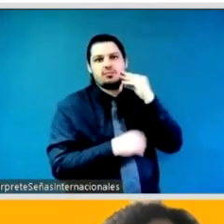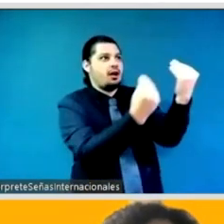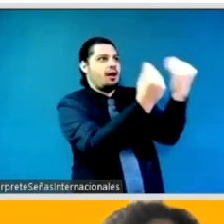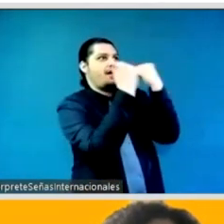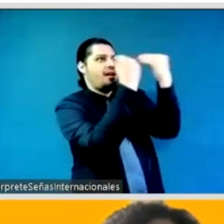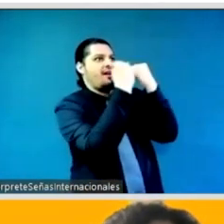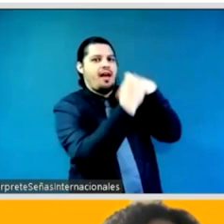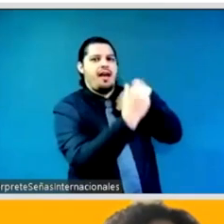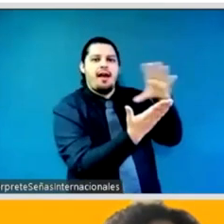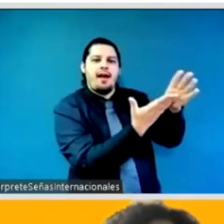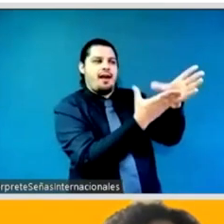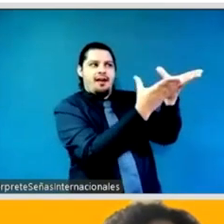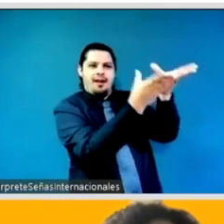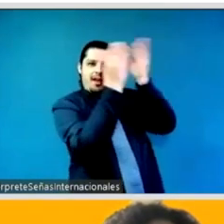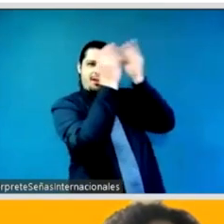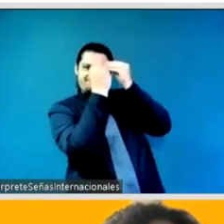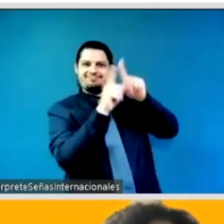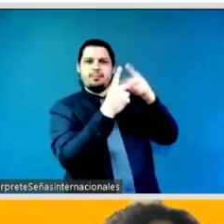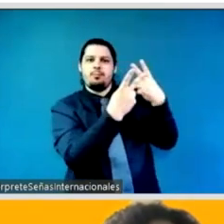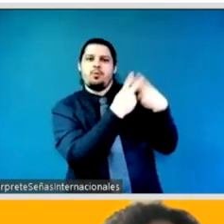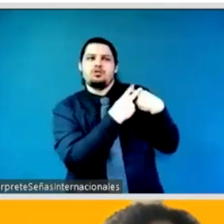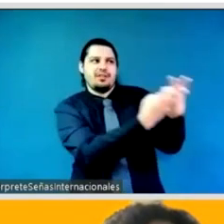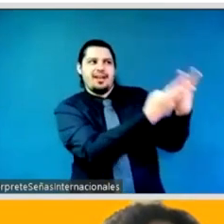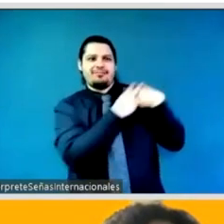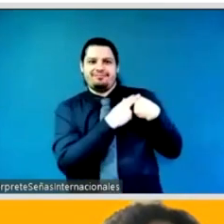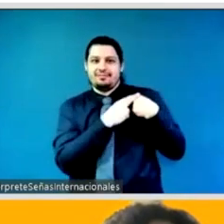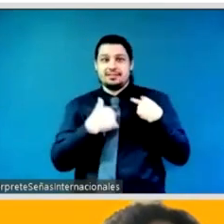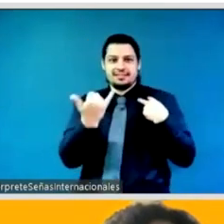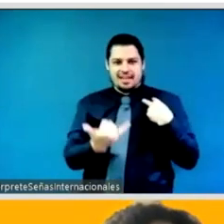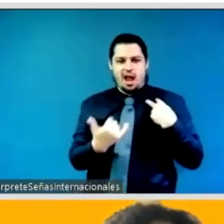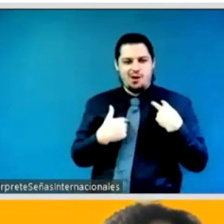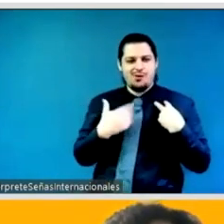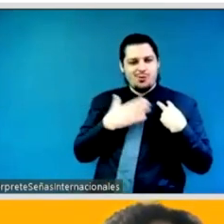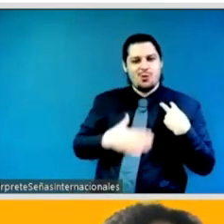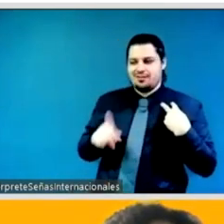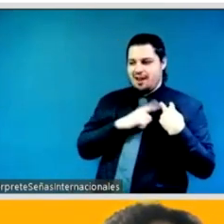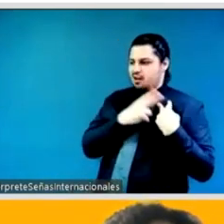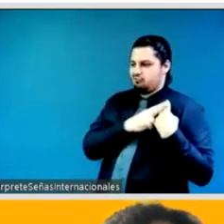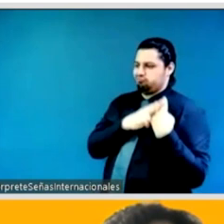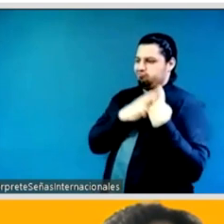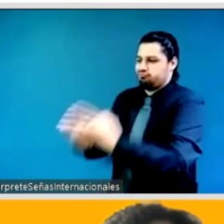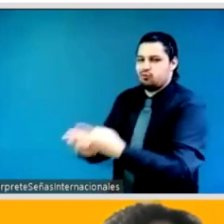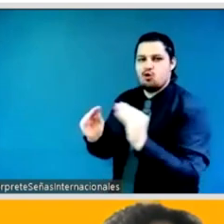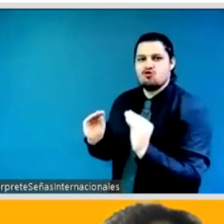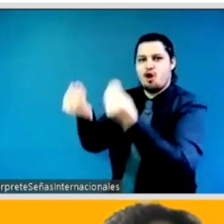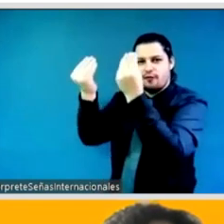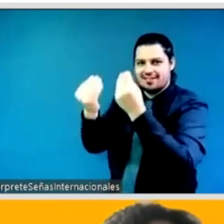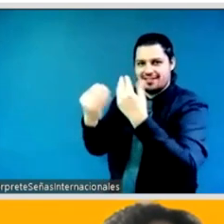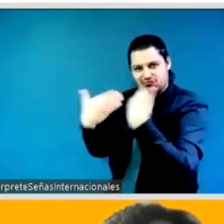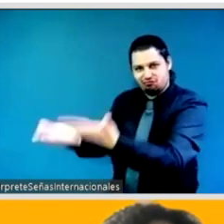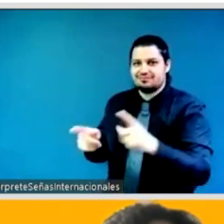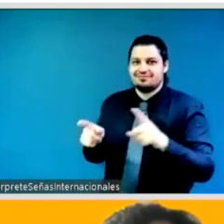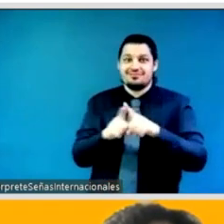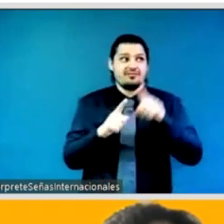also intergenerationally i think that's a very nice thing to do getting a lot of strength from it and i would say leadership